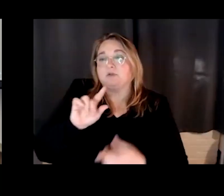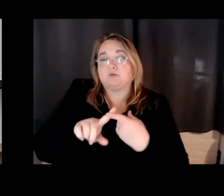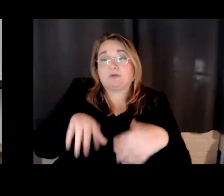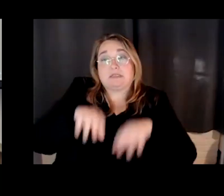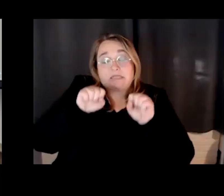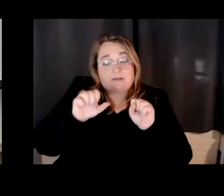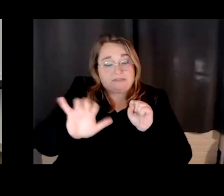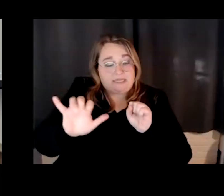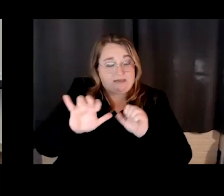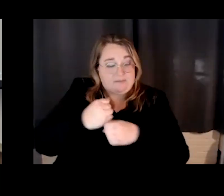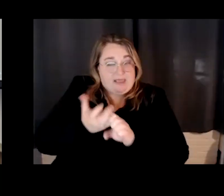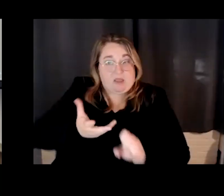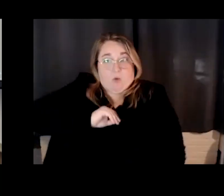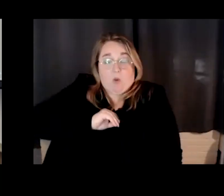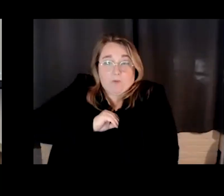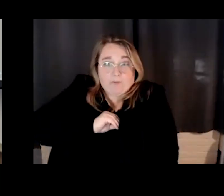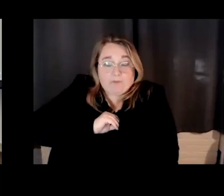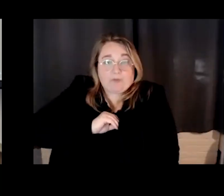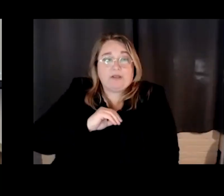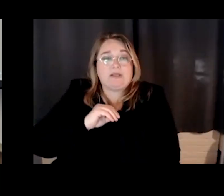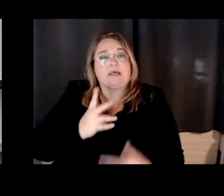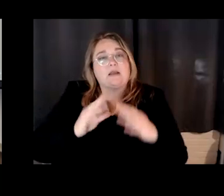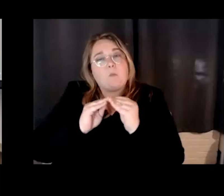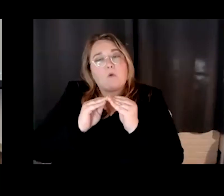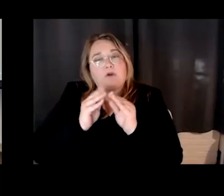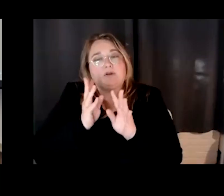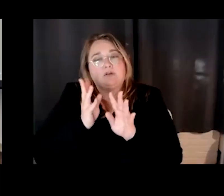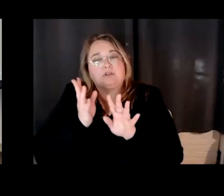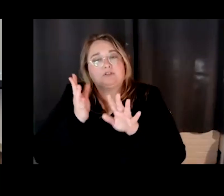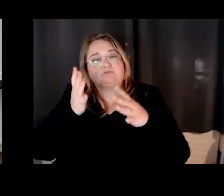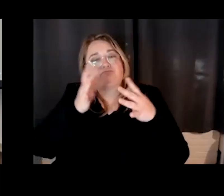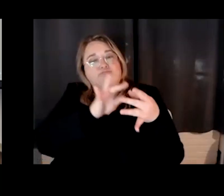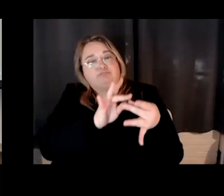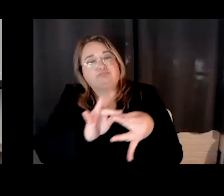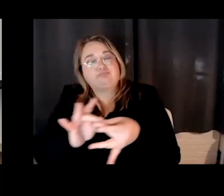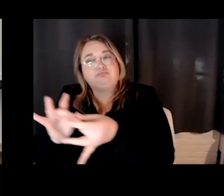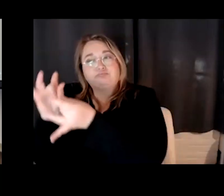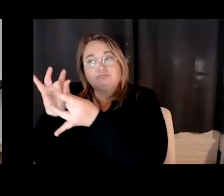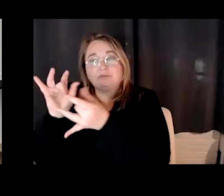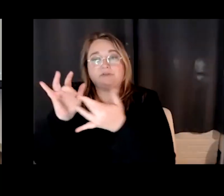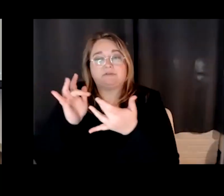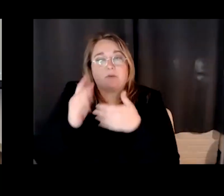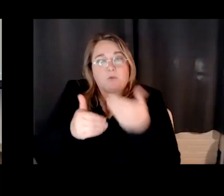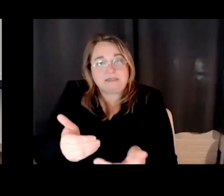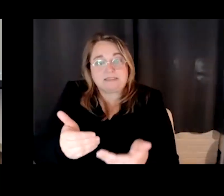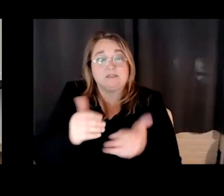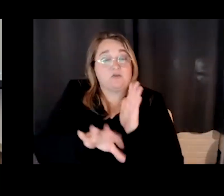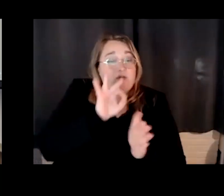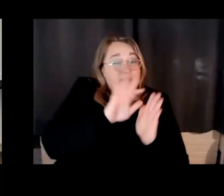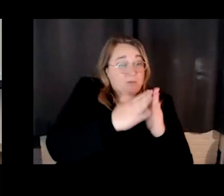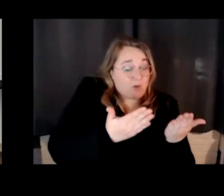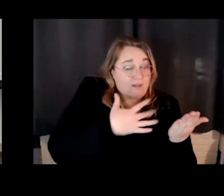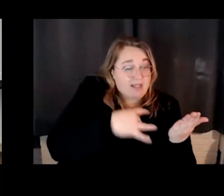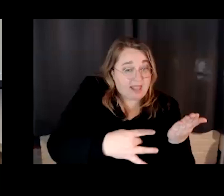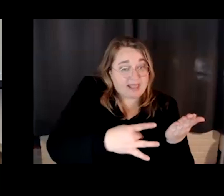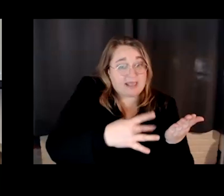really just make it a more streamlined process from like finding this book. I liked it to getting it in your class and then making the